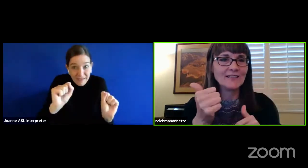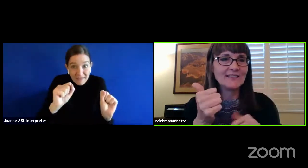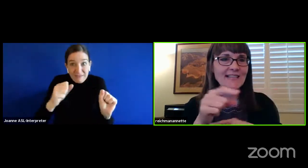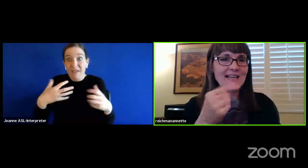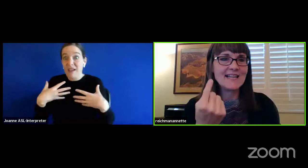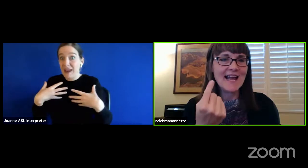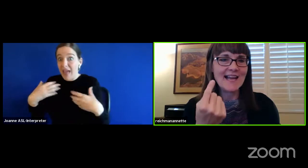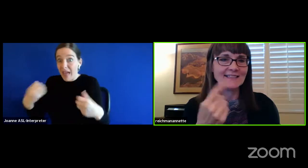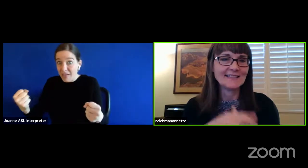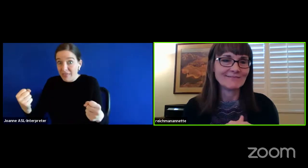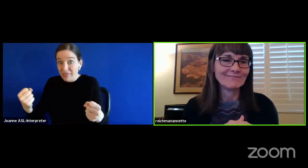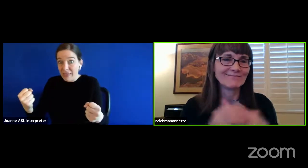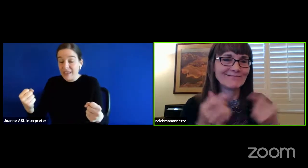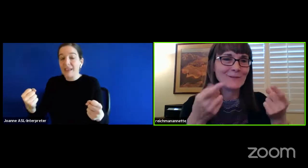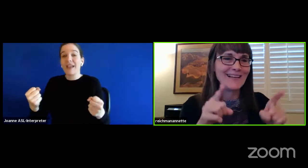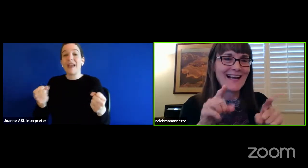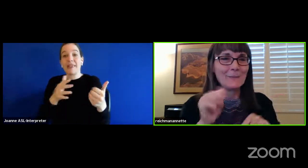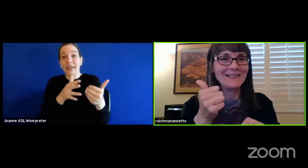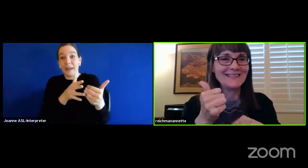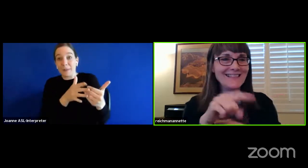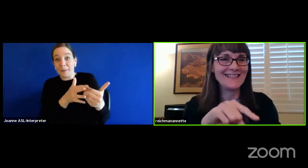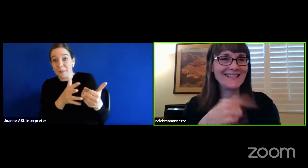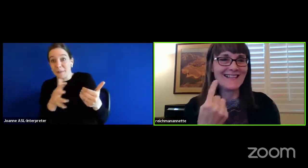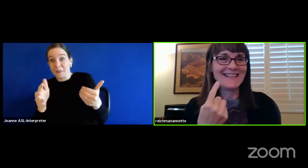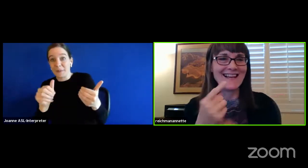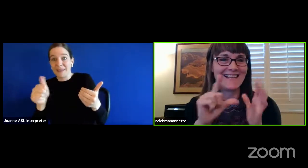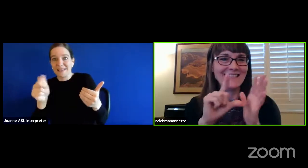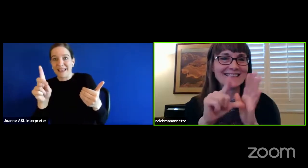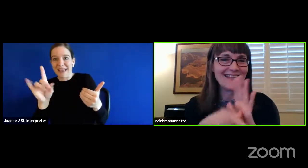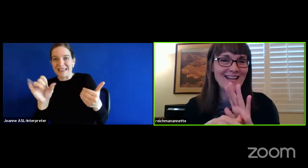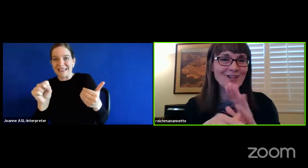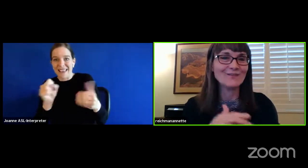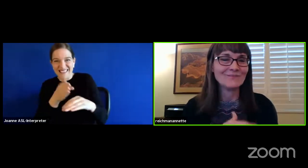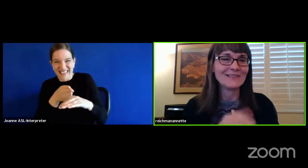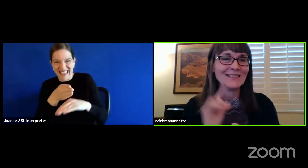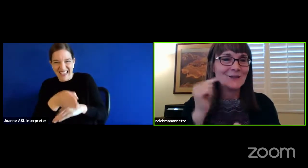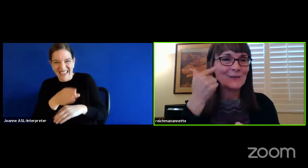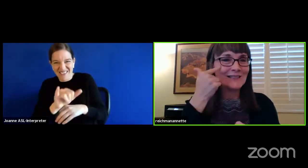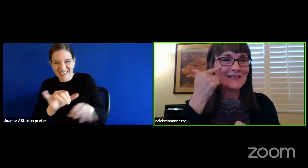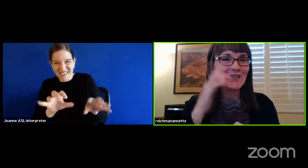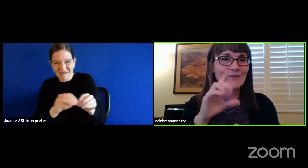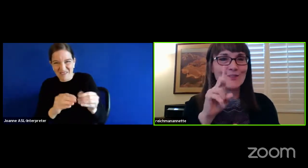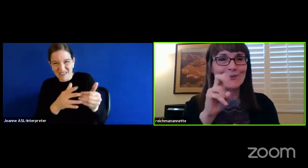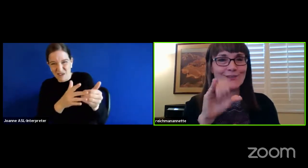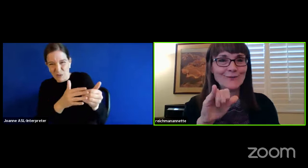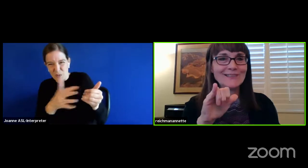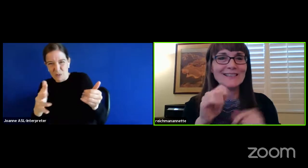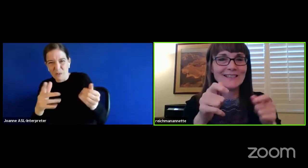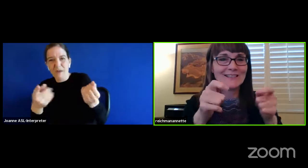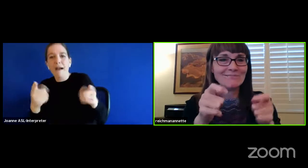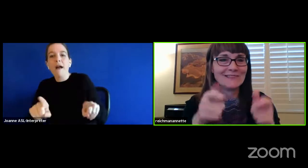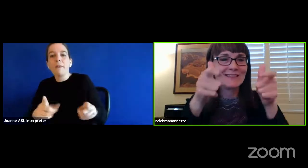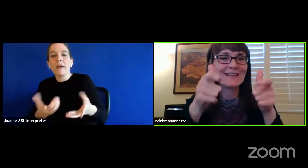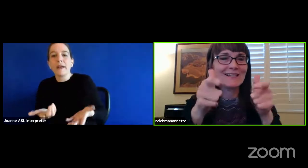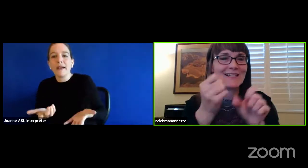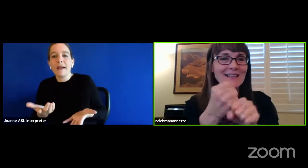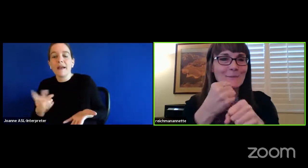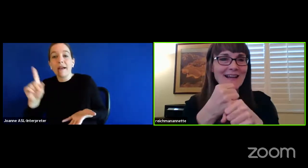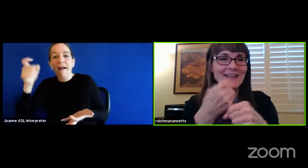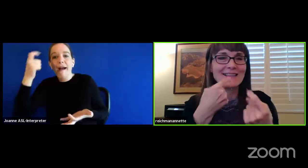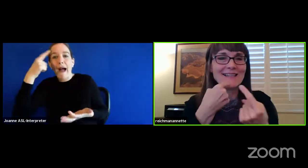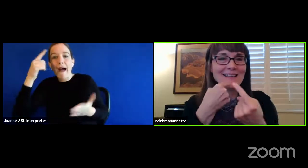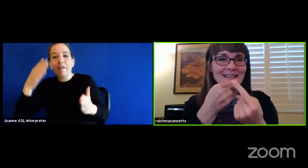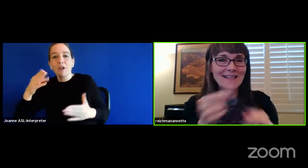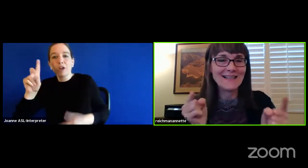forward 10 days. What happened 10 days later was Governor Ducey suddenly